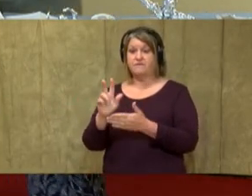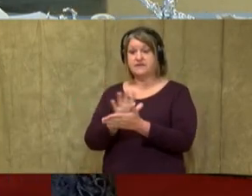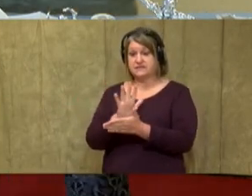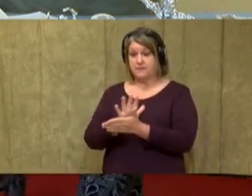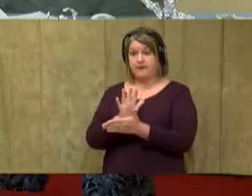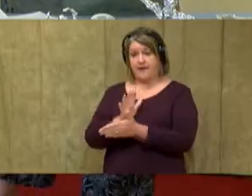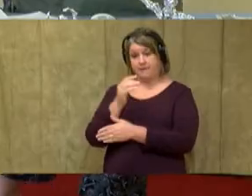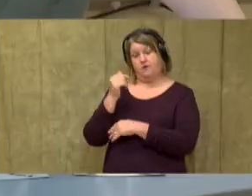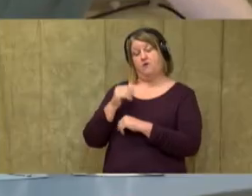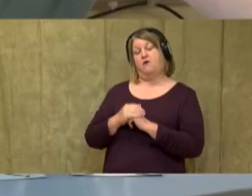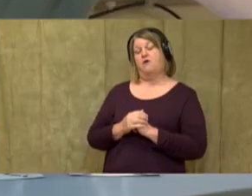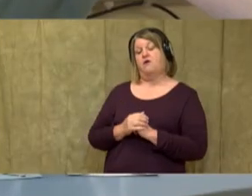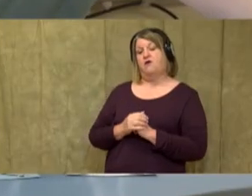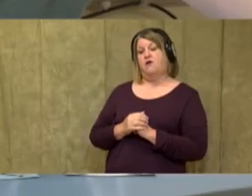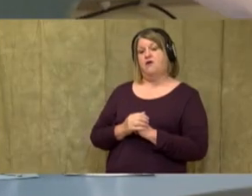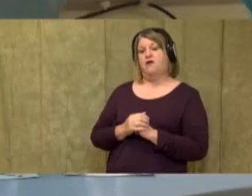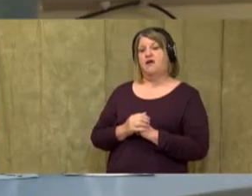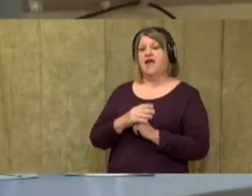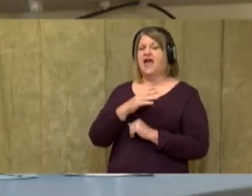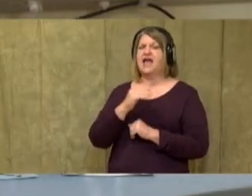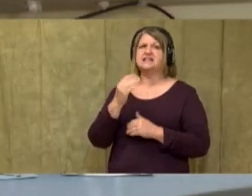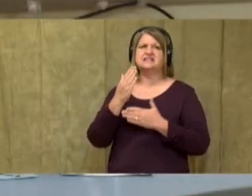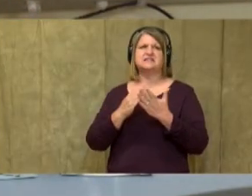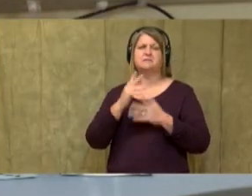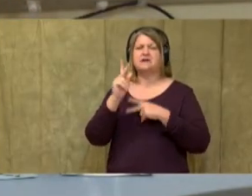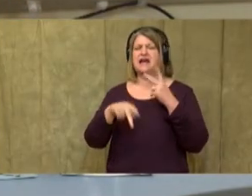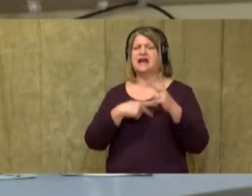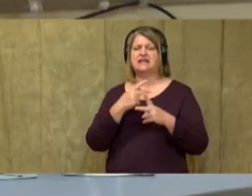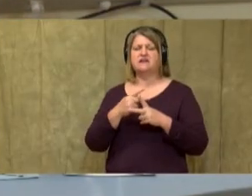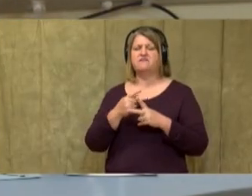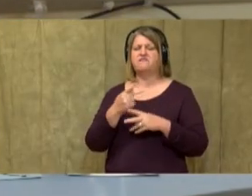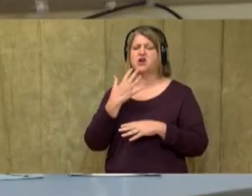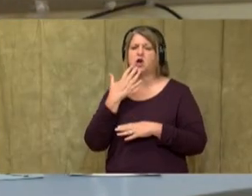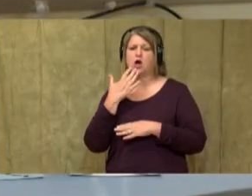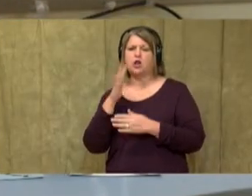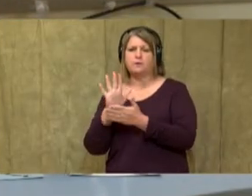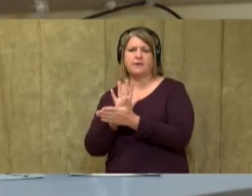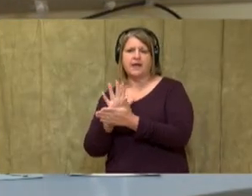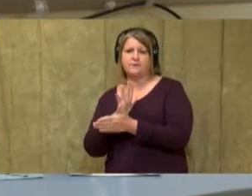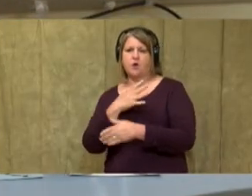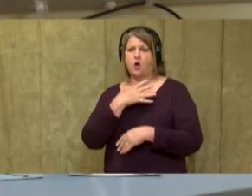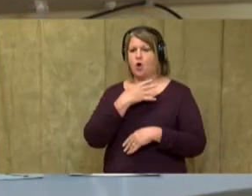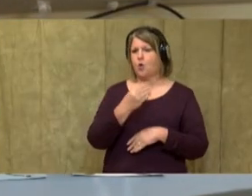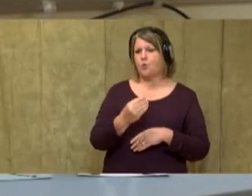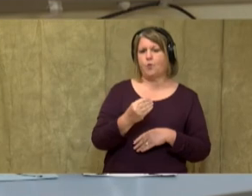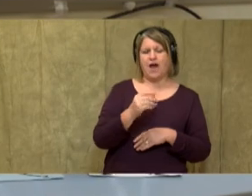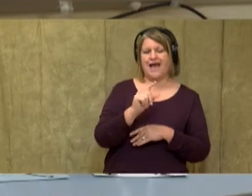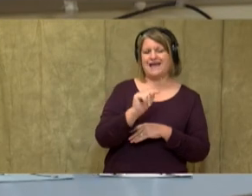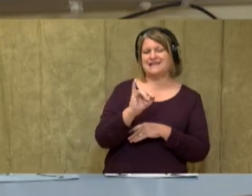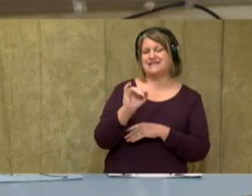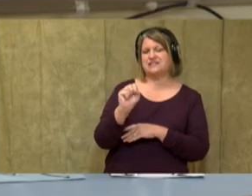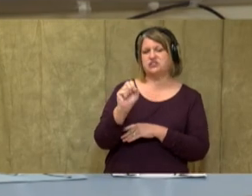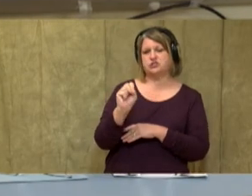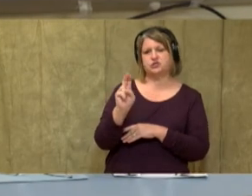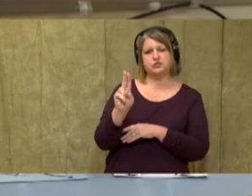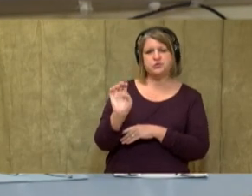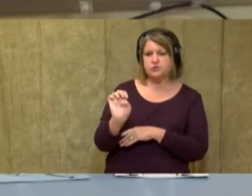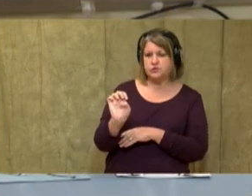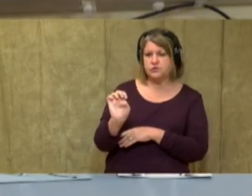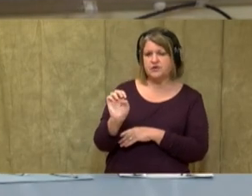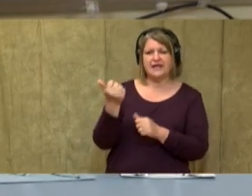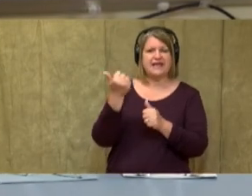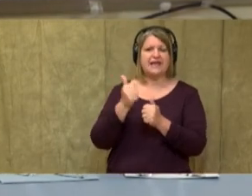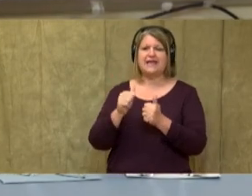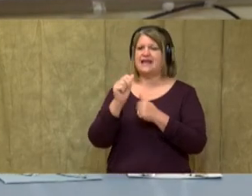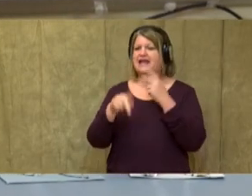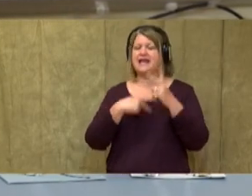project and some kind of colored paper or white tissue. You can use colored tissue. You can use